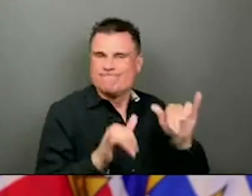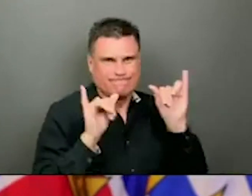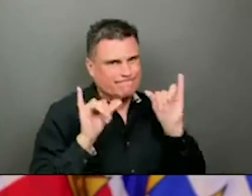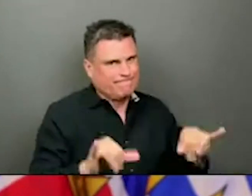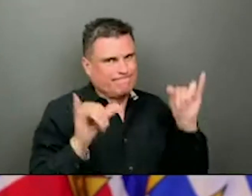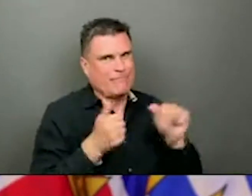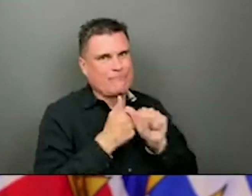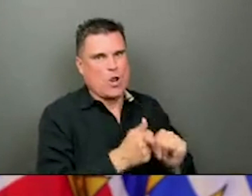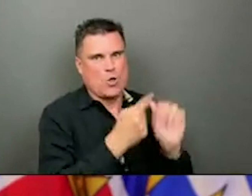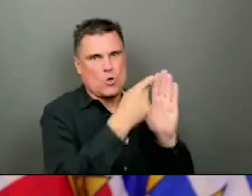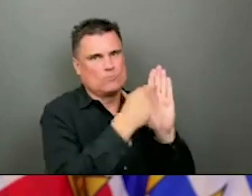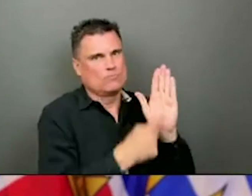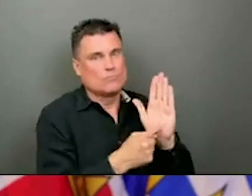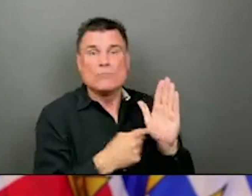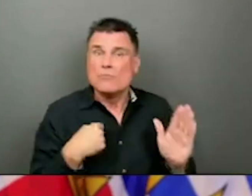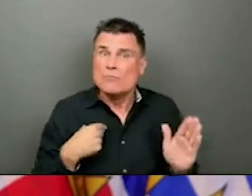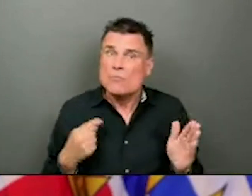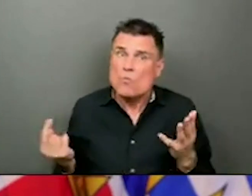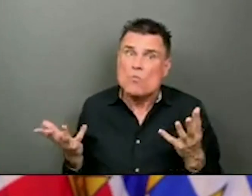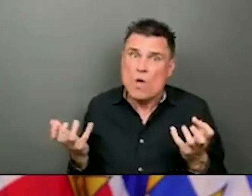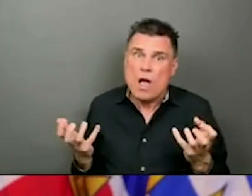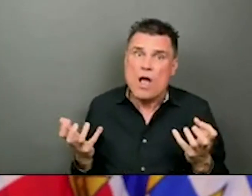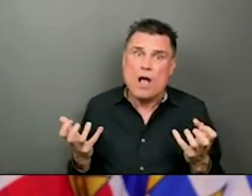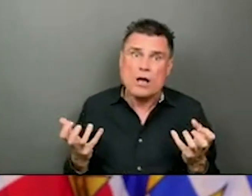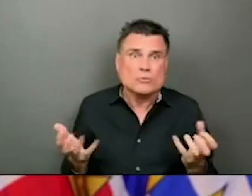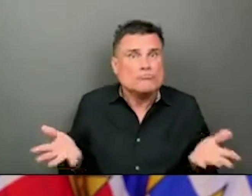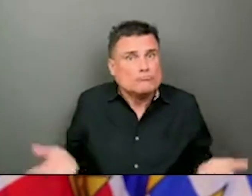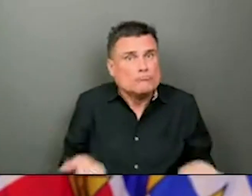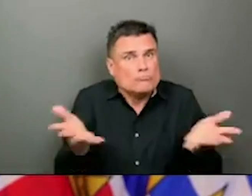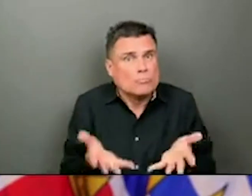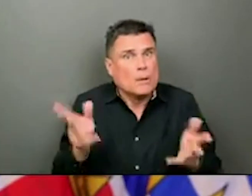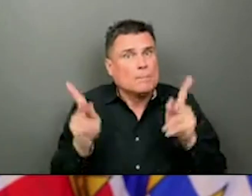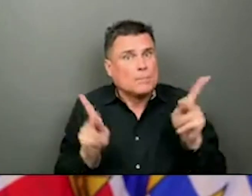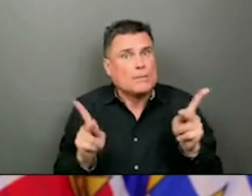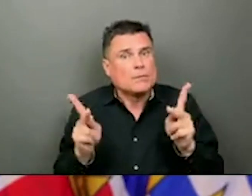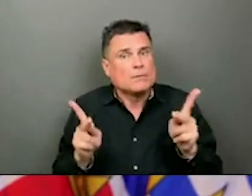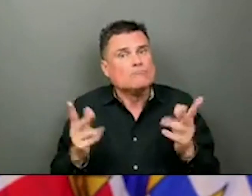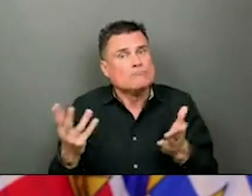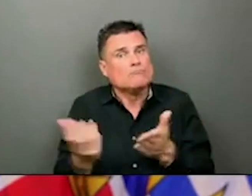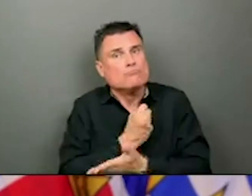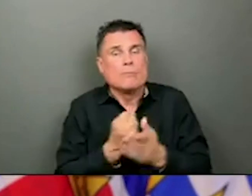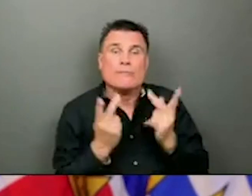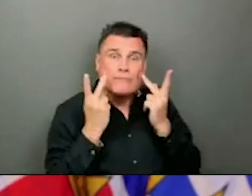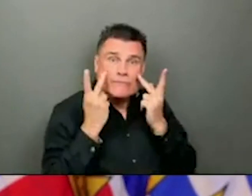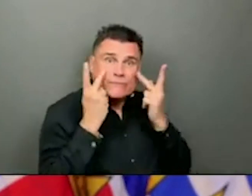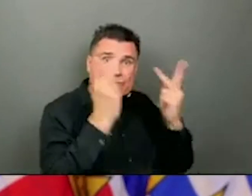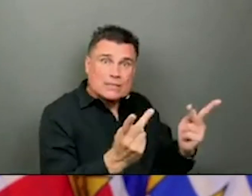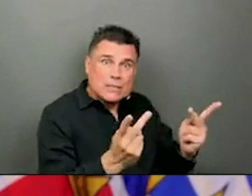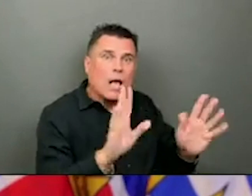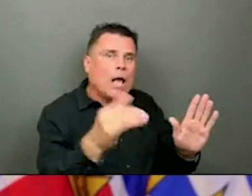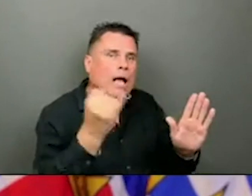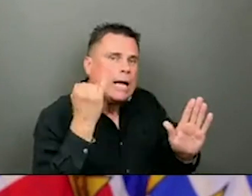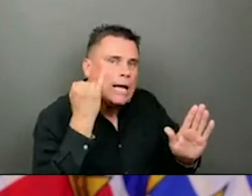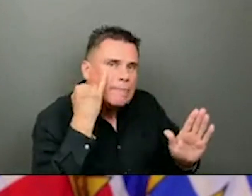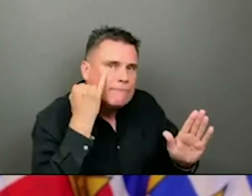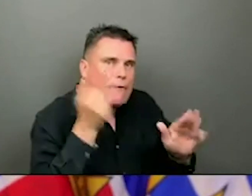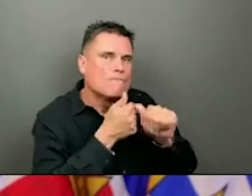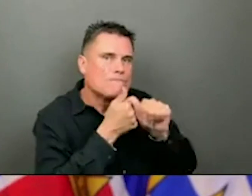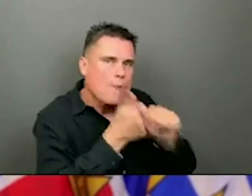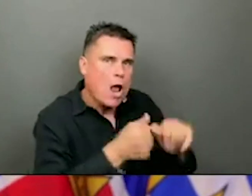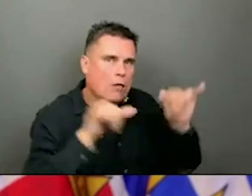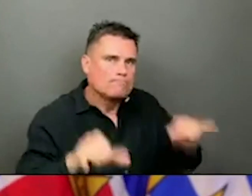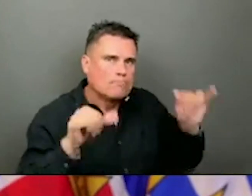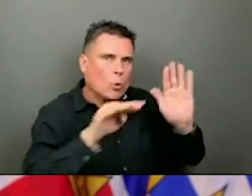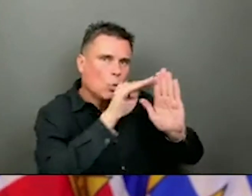visit according to the new guidelines that we have. But we need to be patient with mask wearing for the next